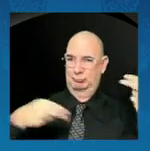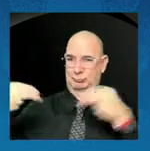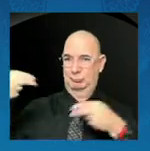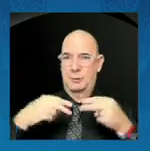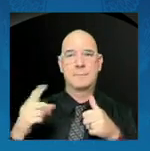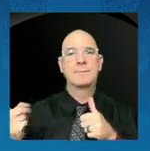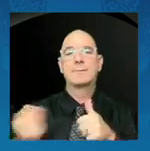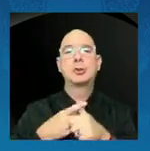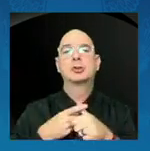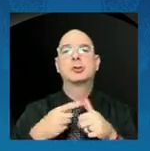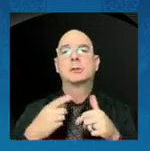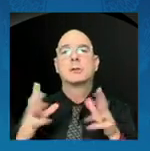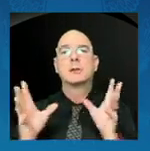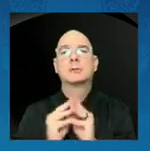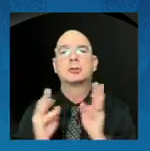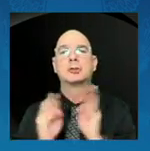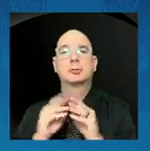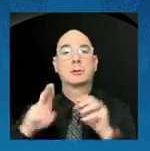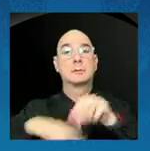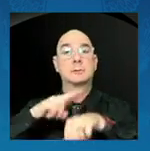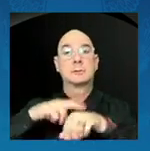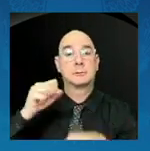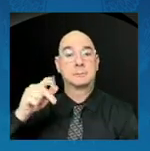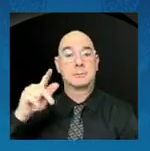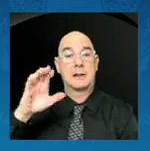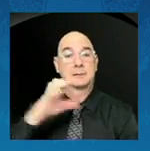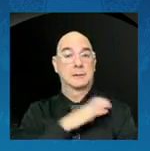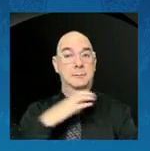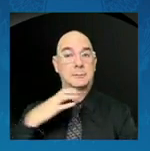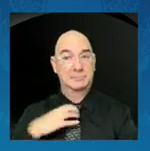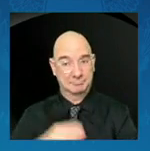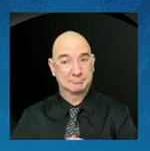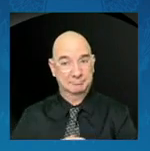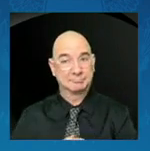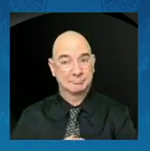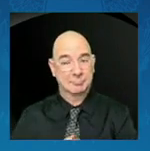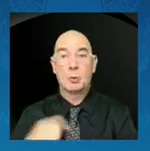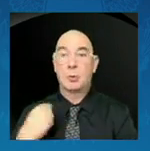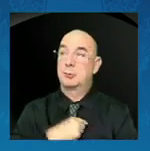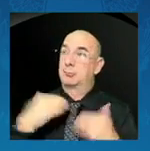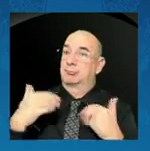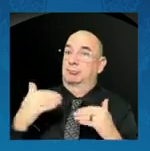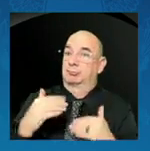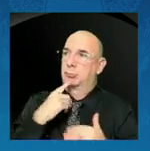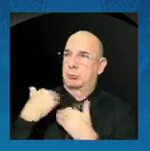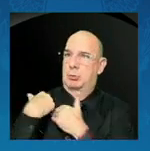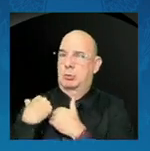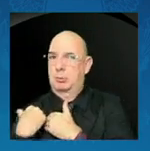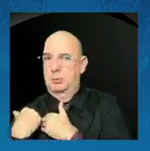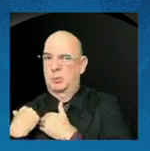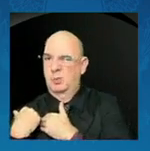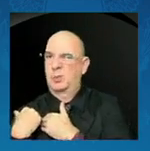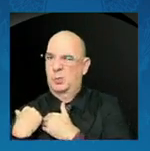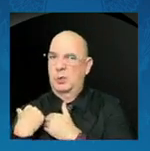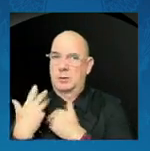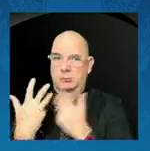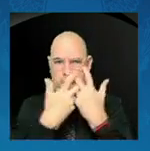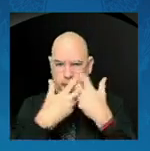This council has the important responsibility to synchronize our nation's civil,